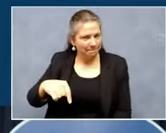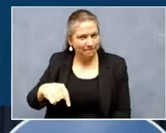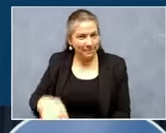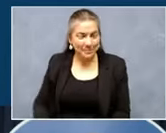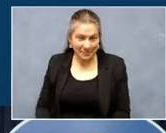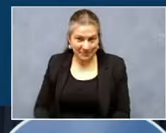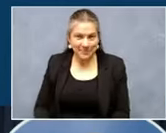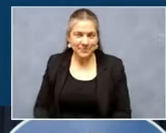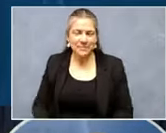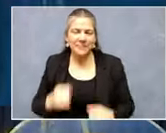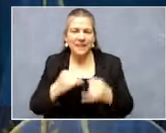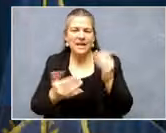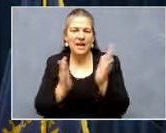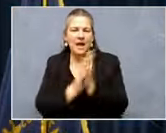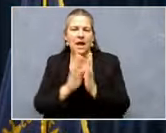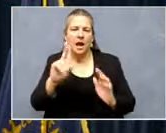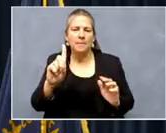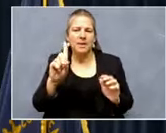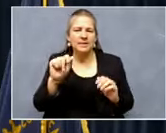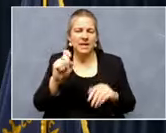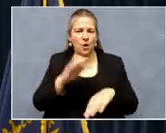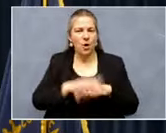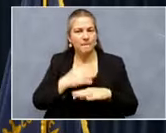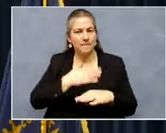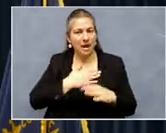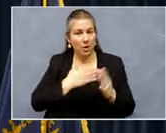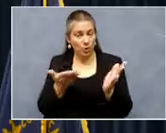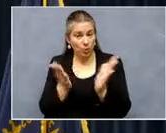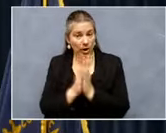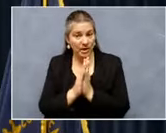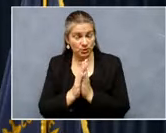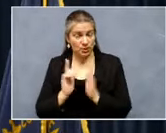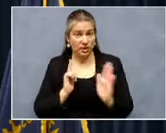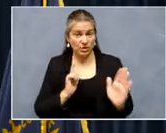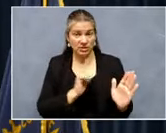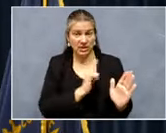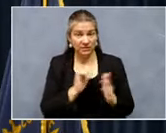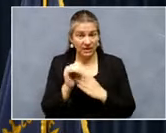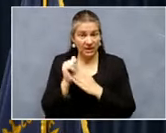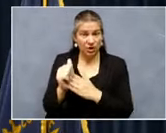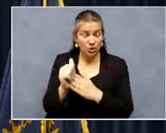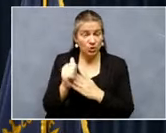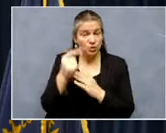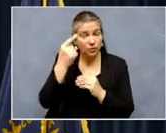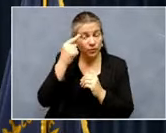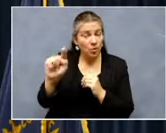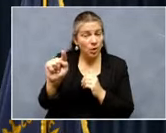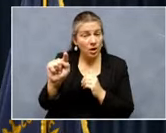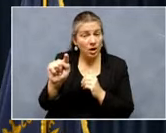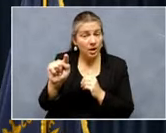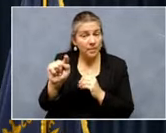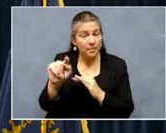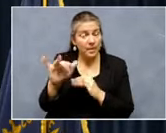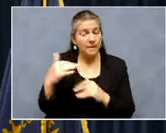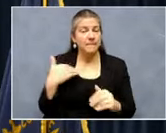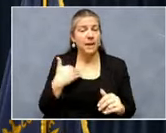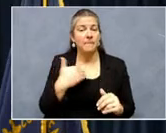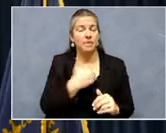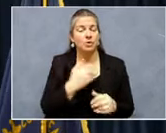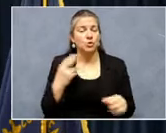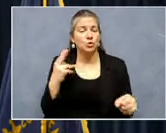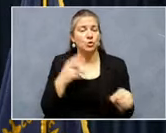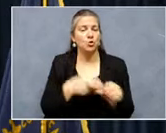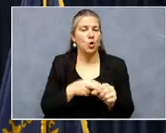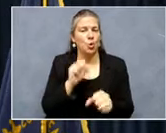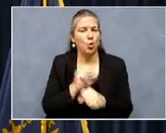for an update the last time on my request to legislative leaders for, um, members to join a working